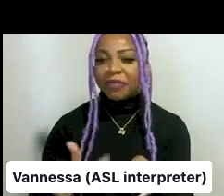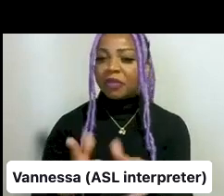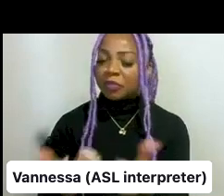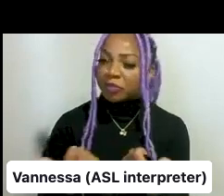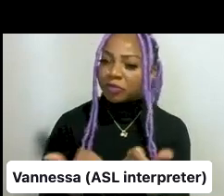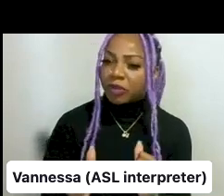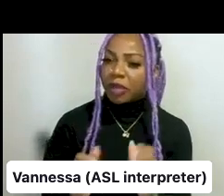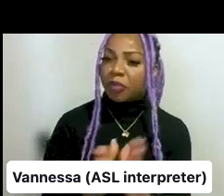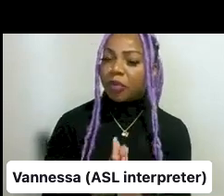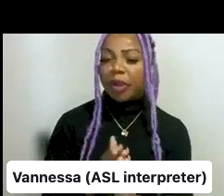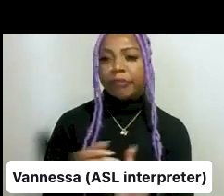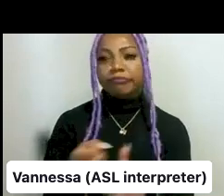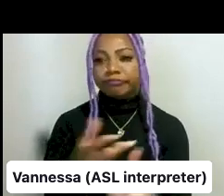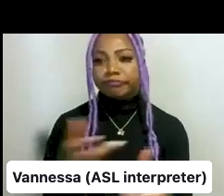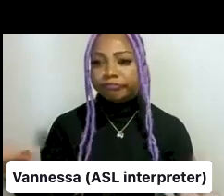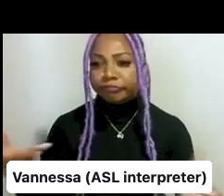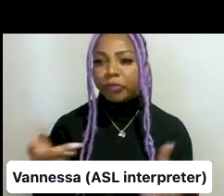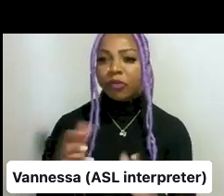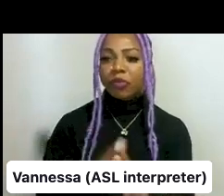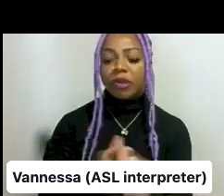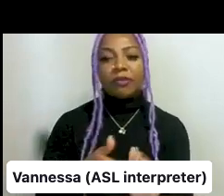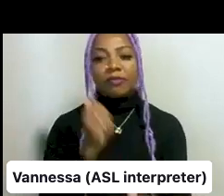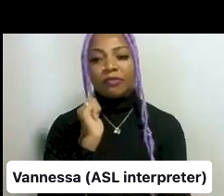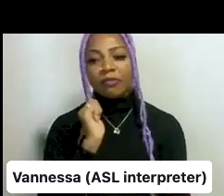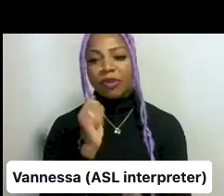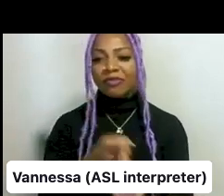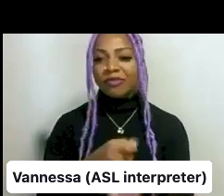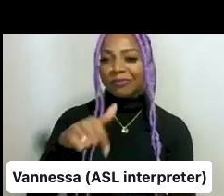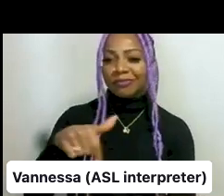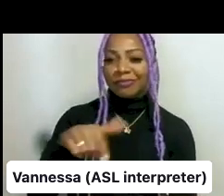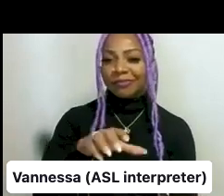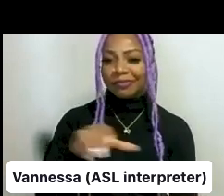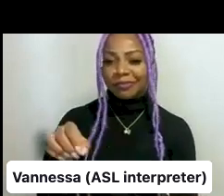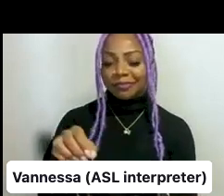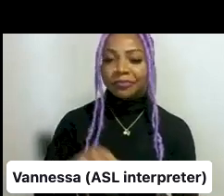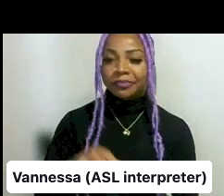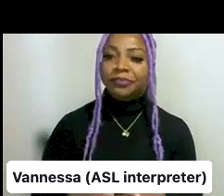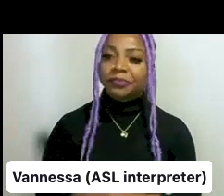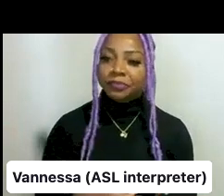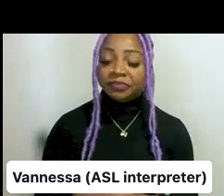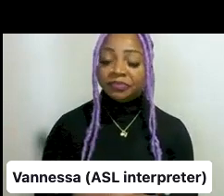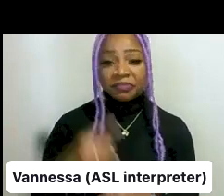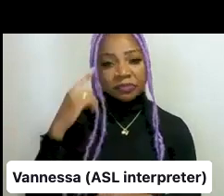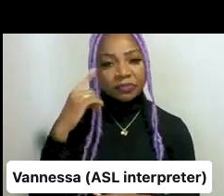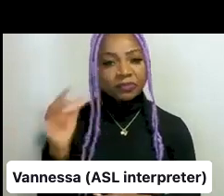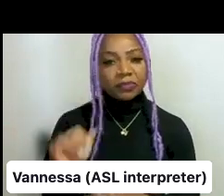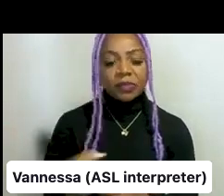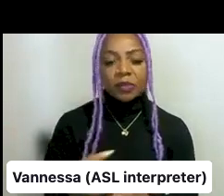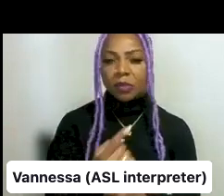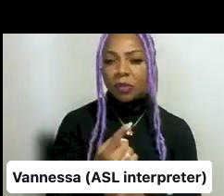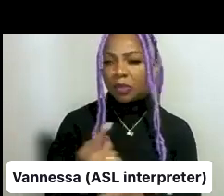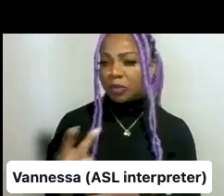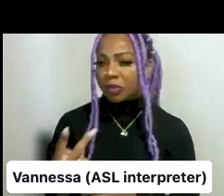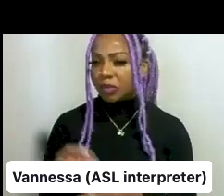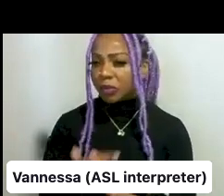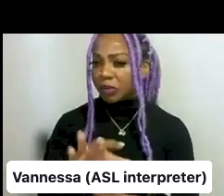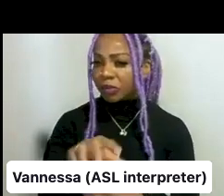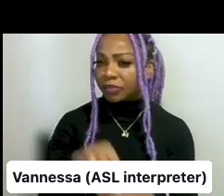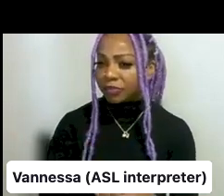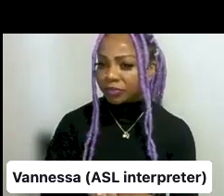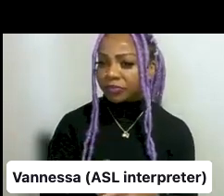or a little bit more abstract further away from valise as a subject. Um, I think there were one or two contributions where we were like,